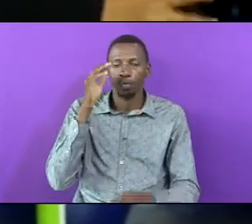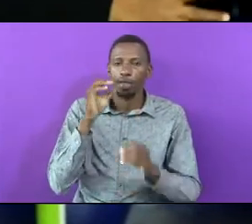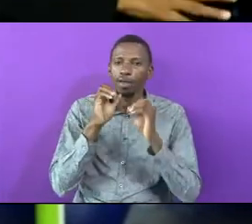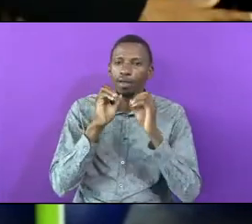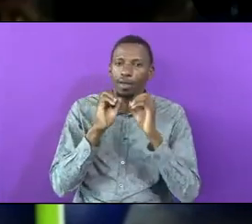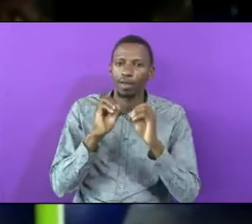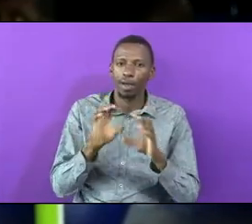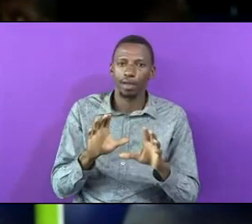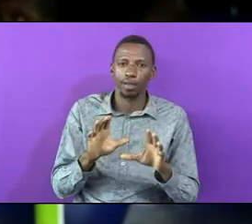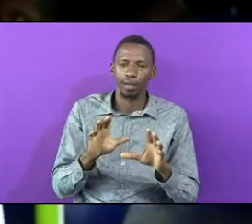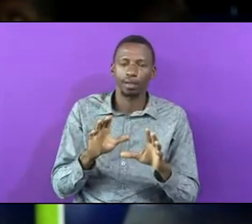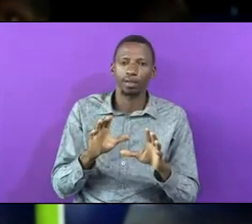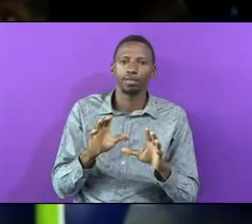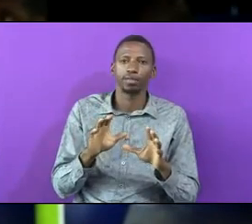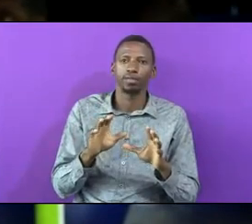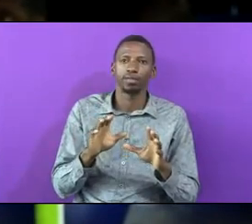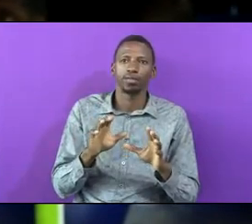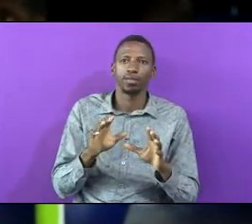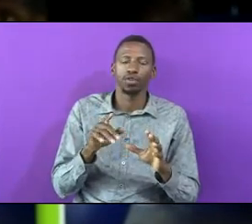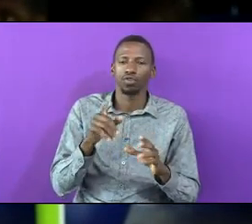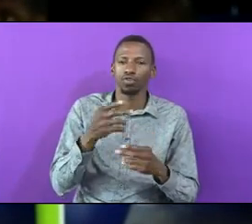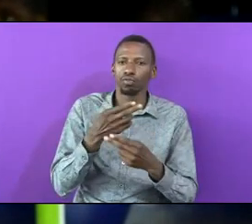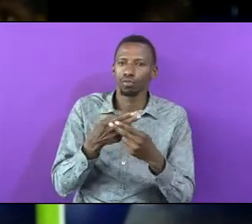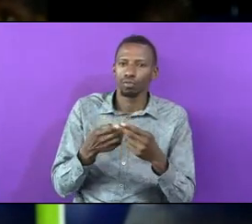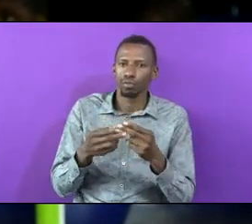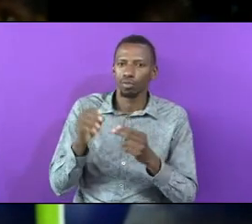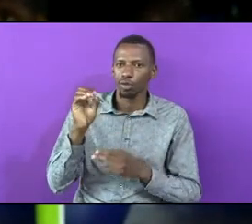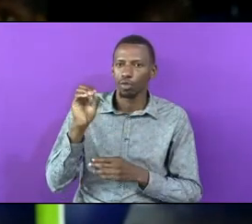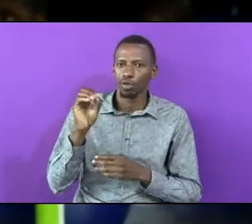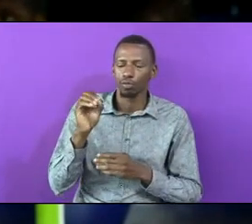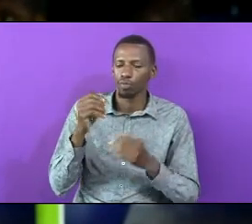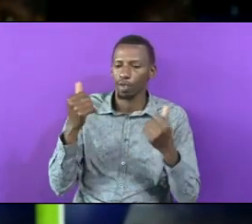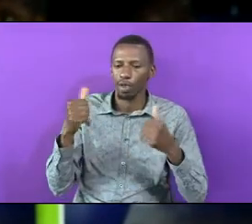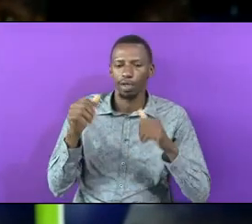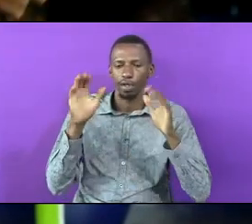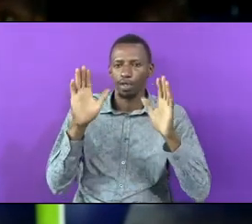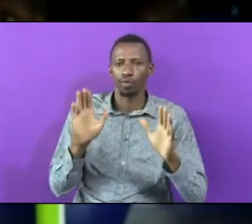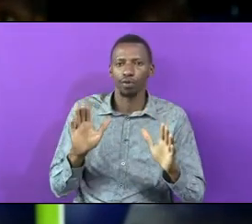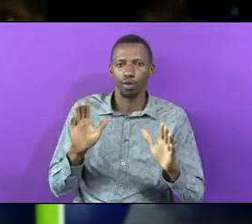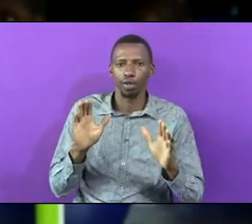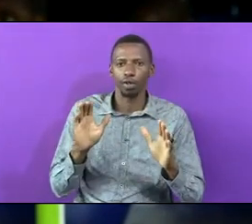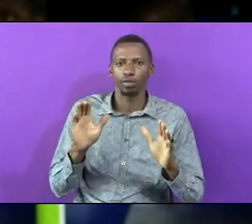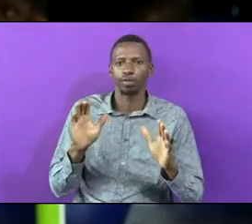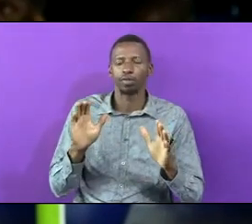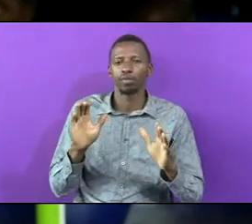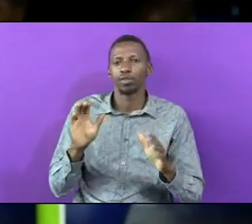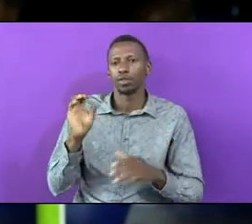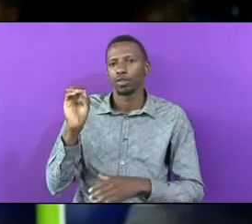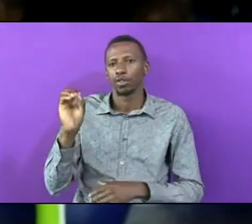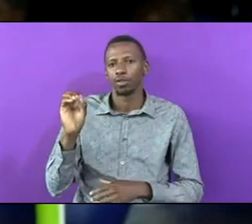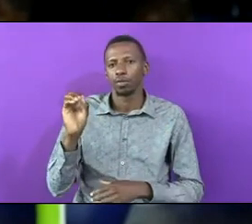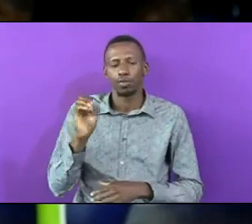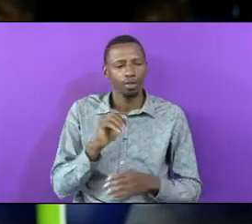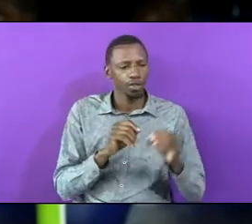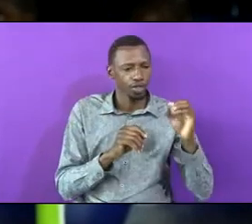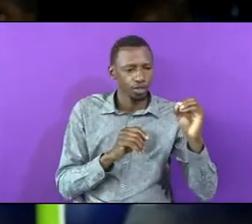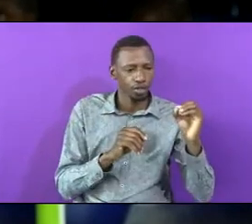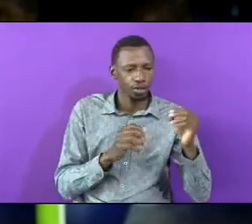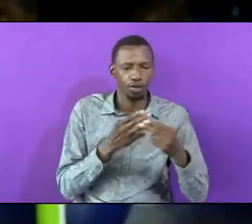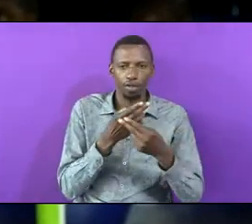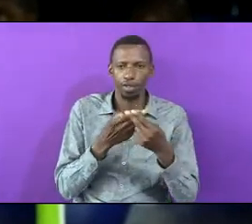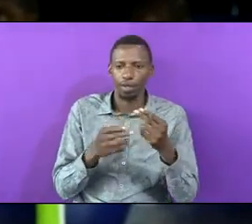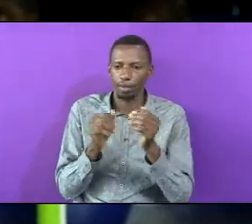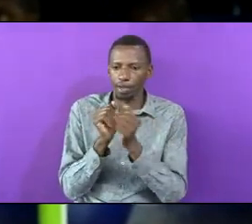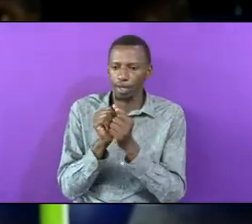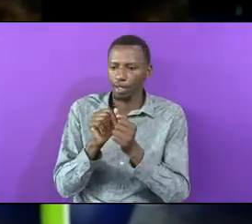With Zero Will Give You Any Significant Number For Zero Times Ten Thousand Plus Is Equal To What